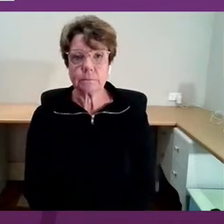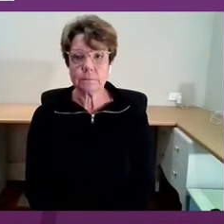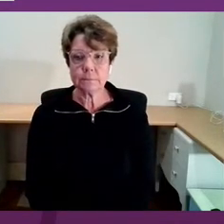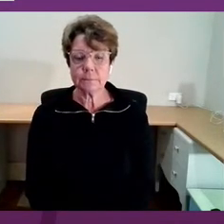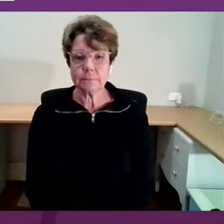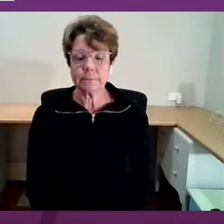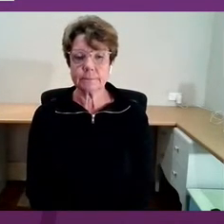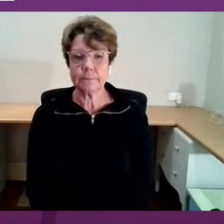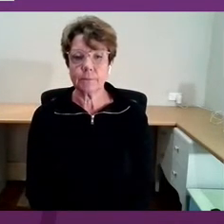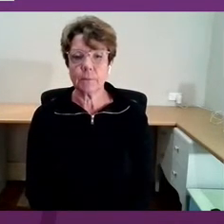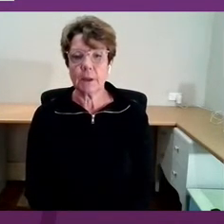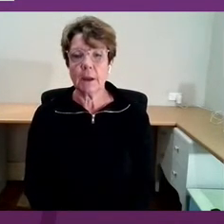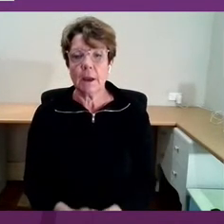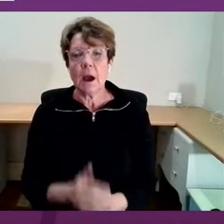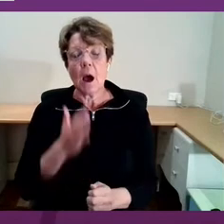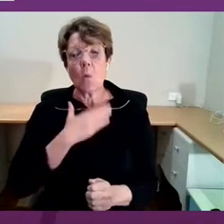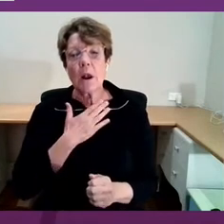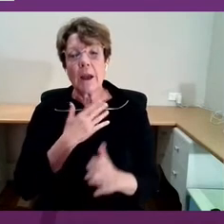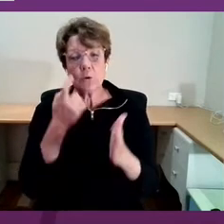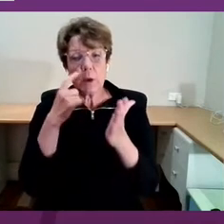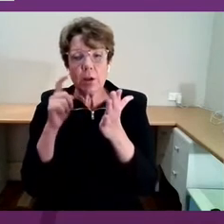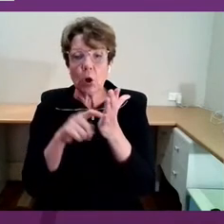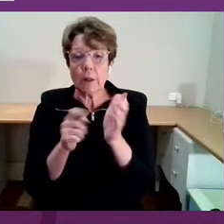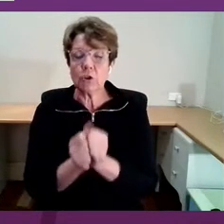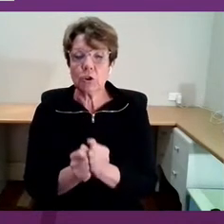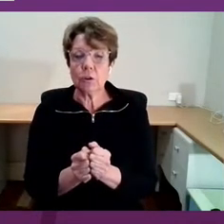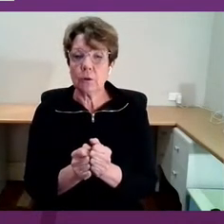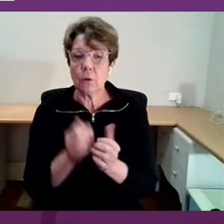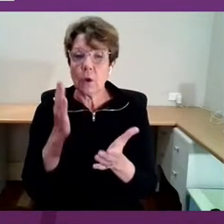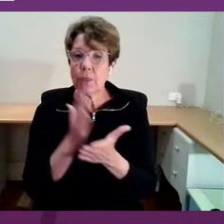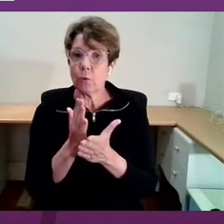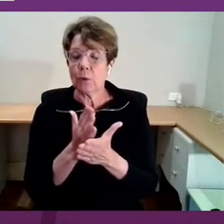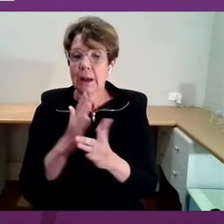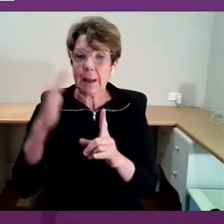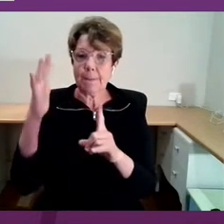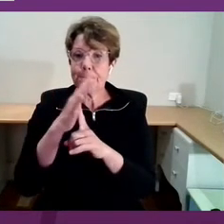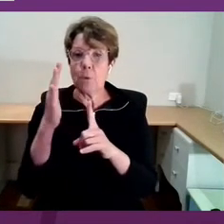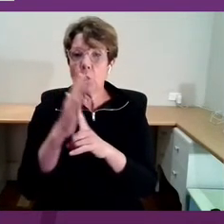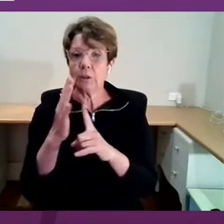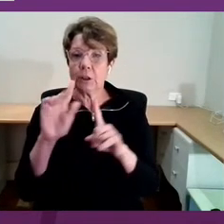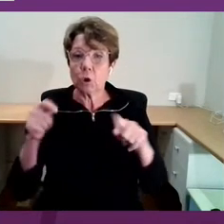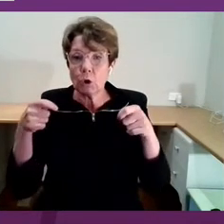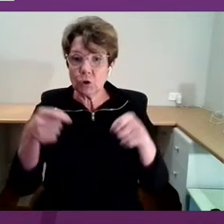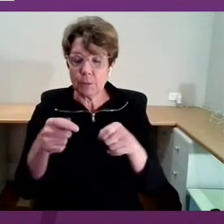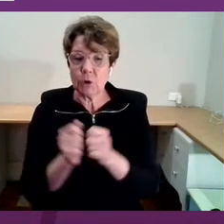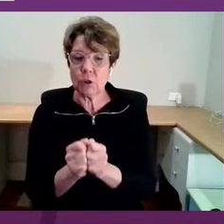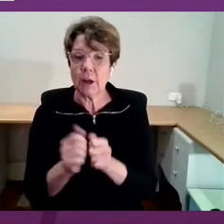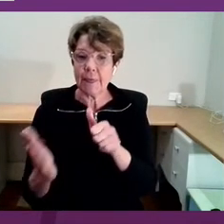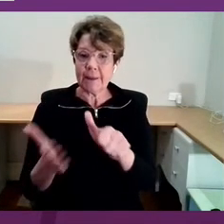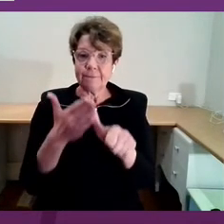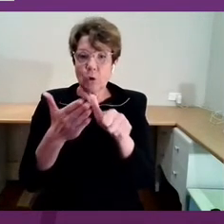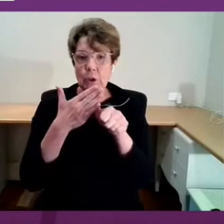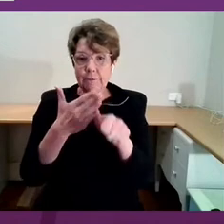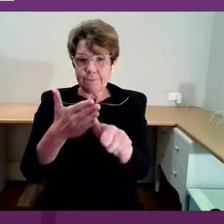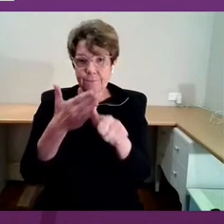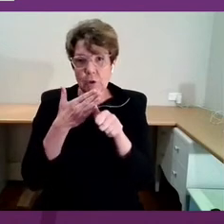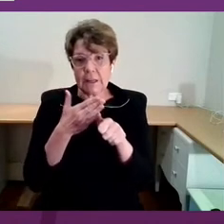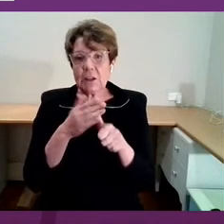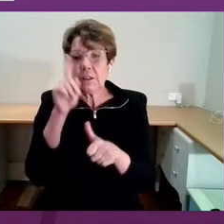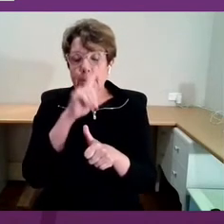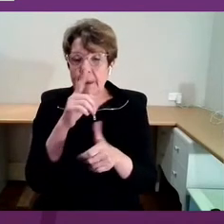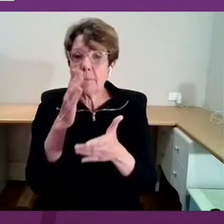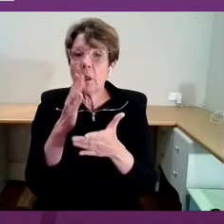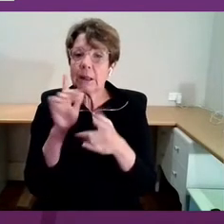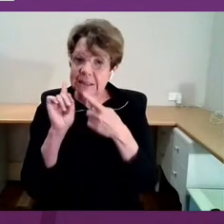I would also like to acknowledge the very vibrant contribution that our First Nations people continue to make